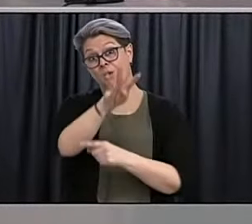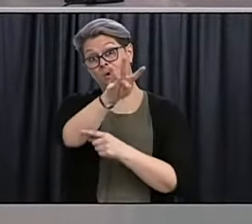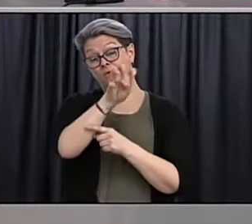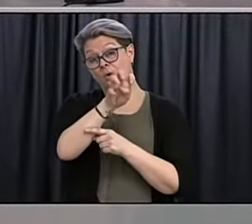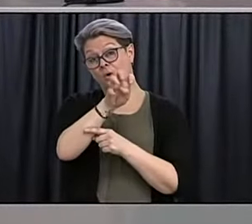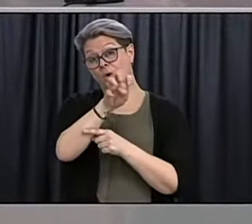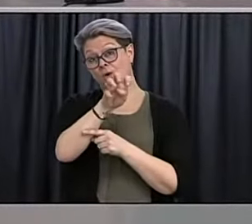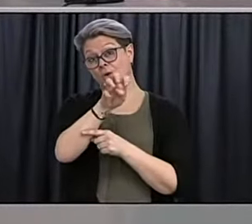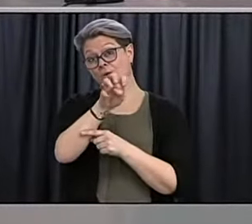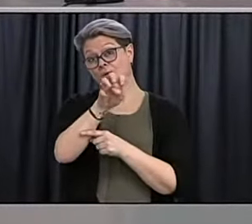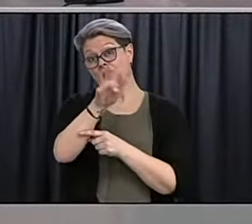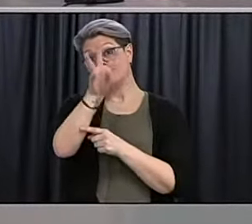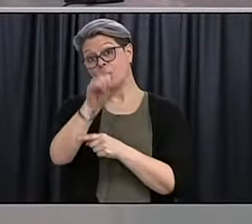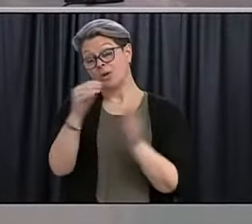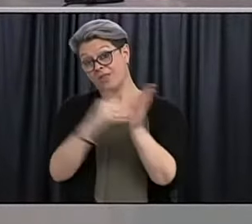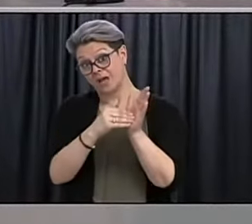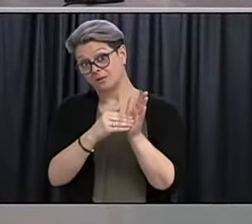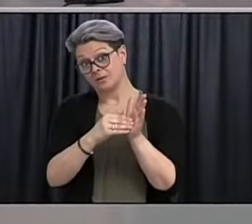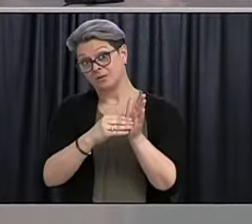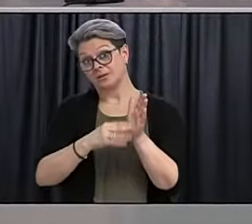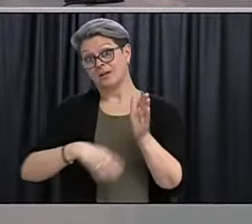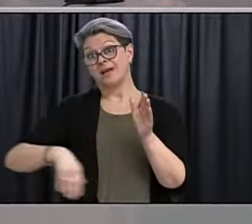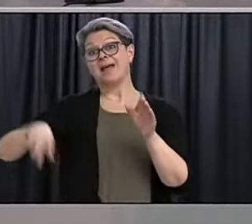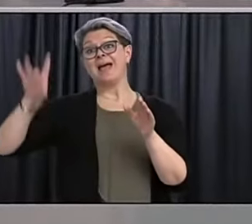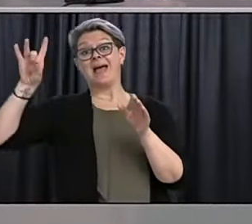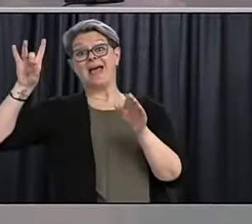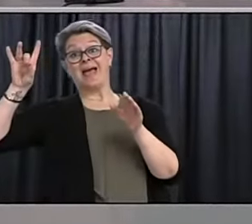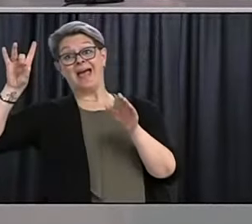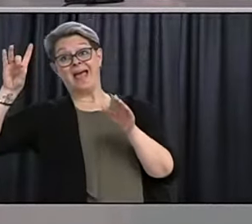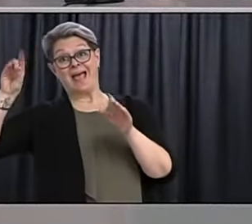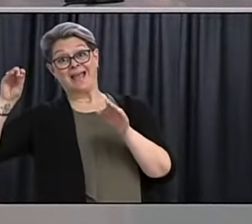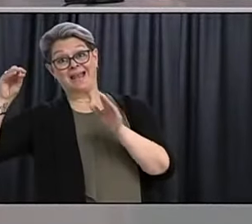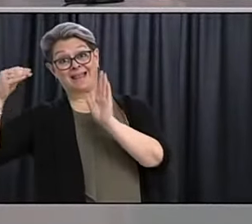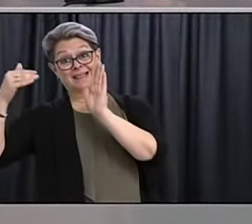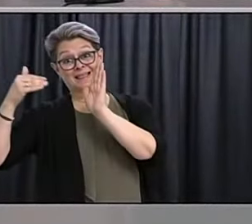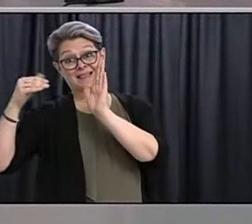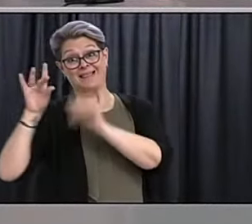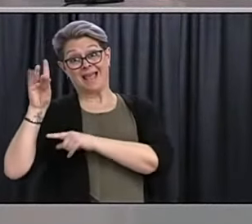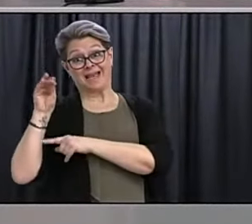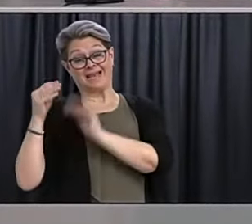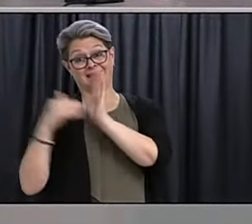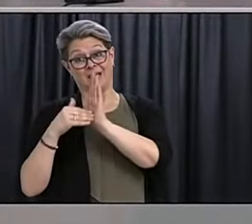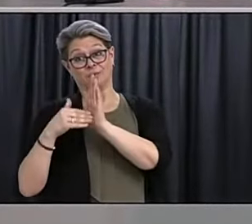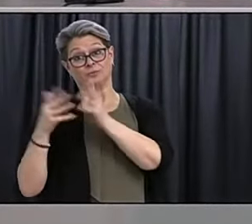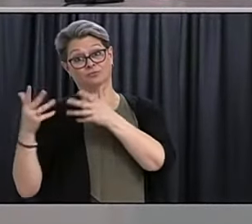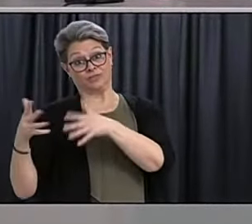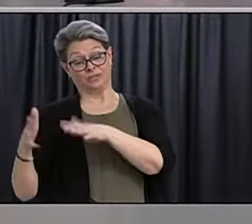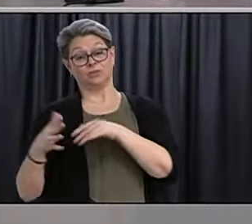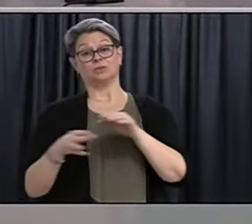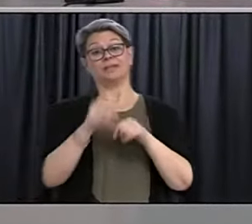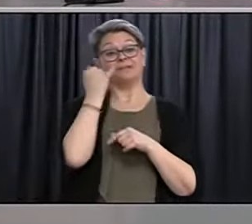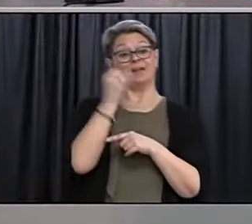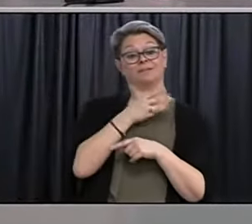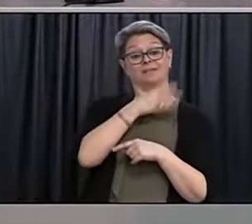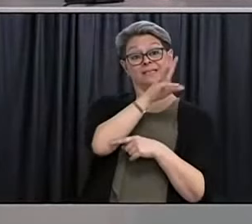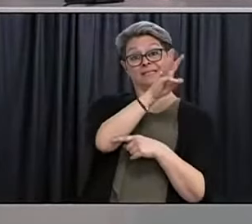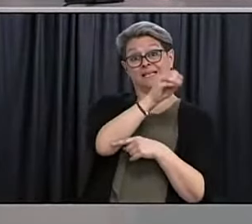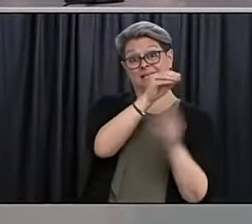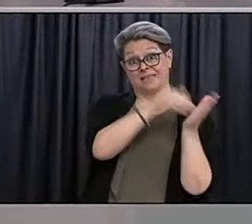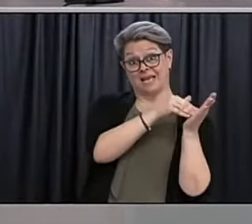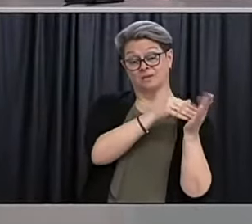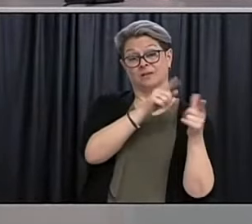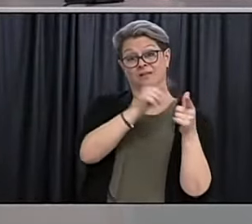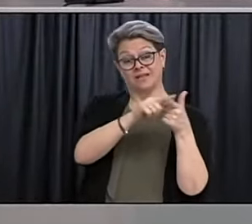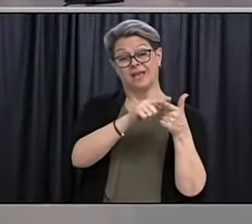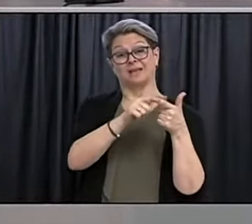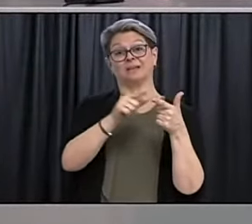,000. 80,000 are already vaccinated at end of this month. That leaves 360,000 and then we have to vaccinate the